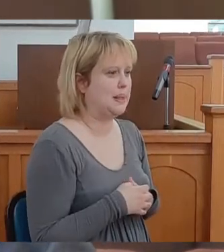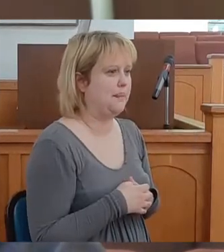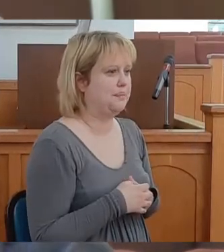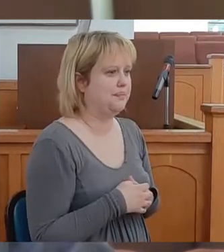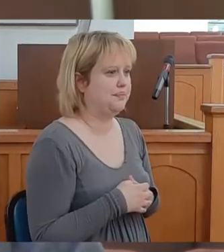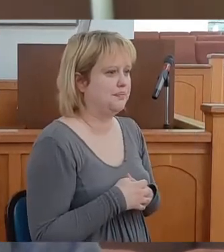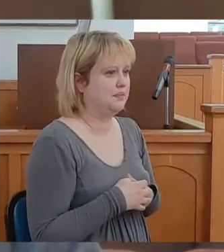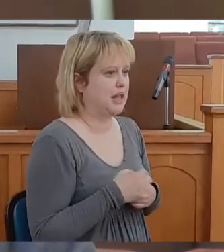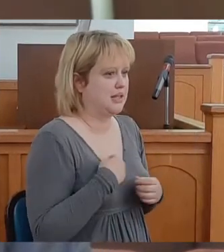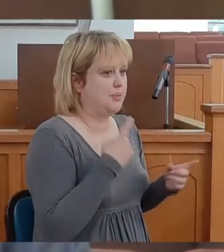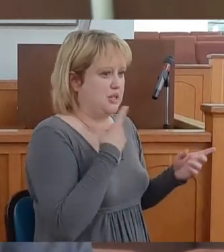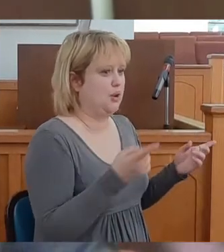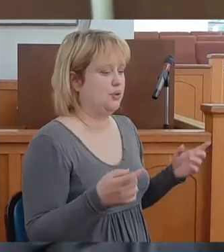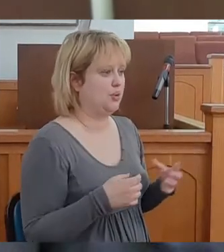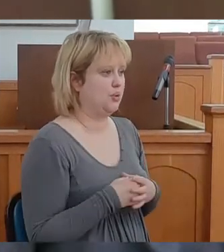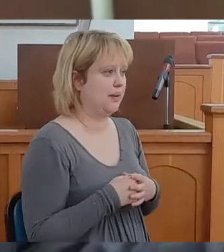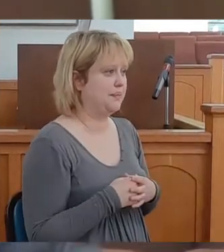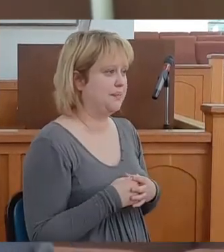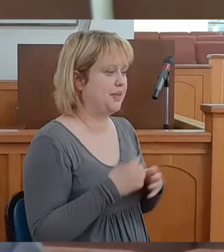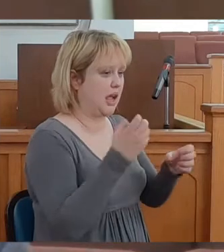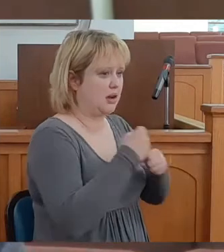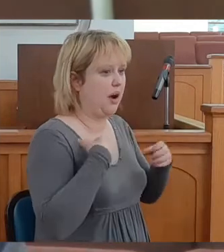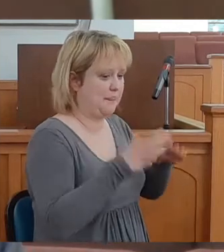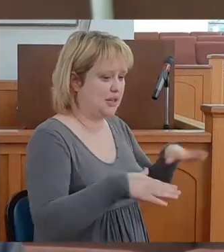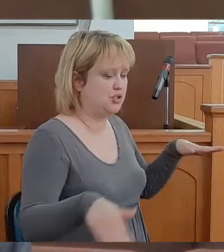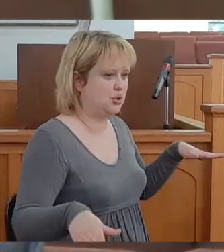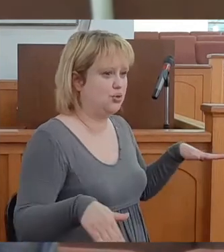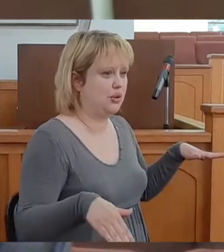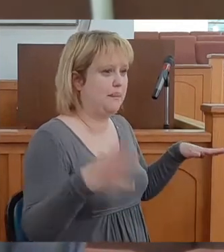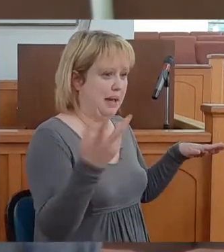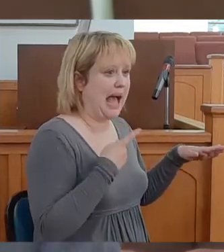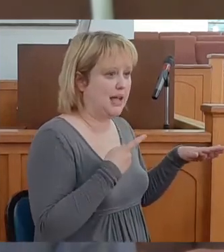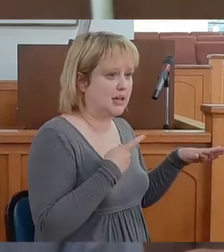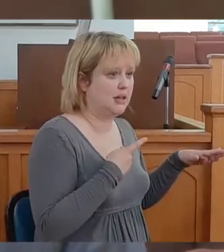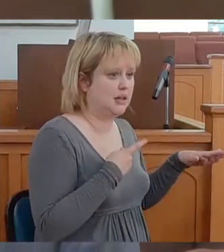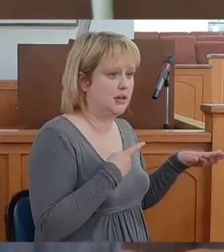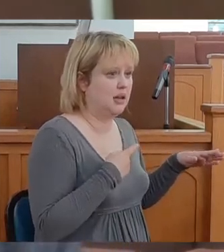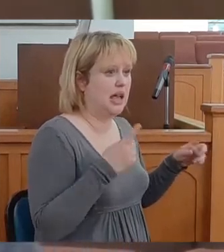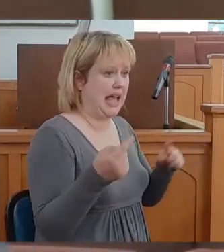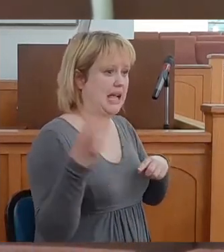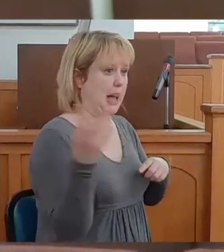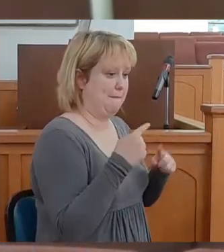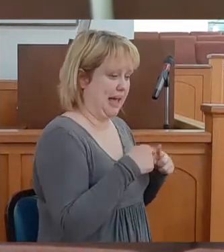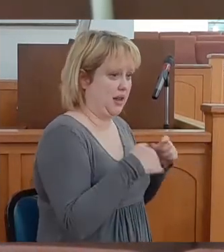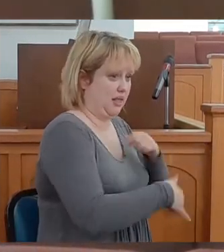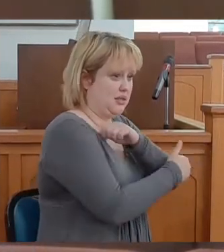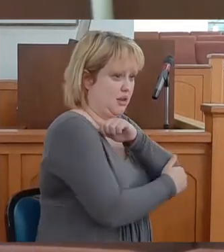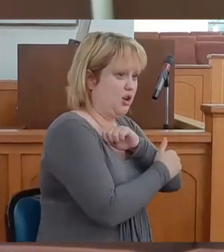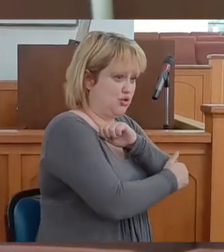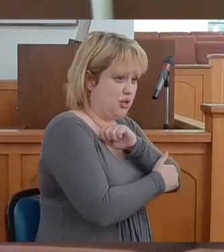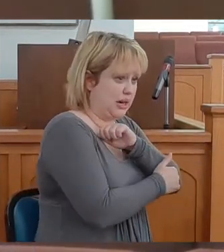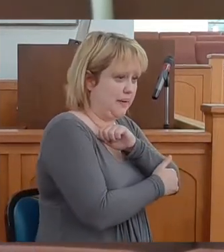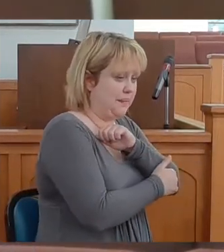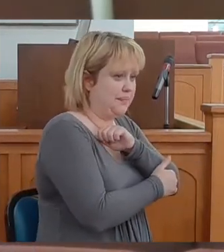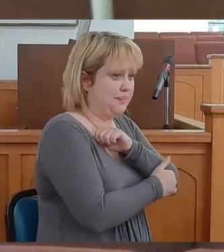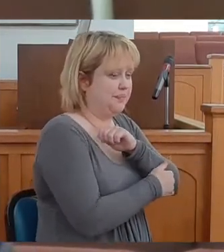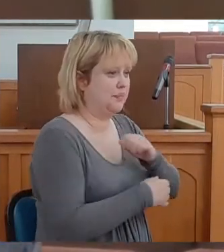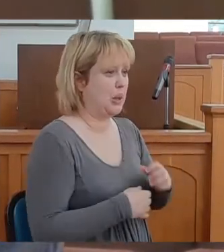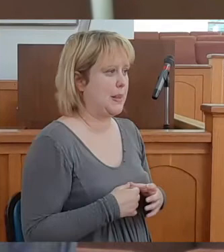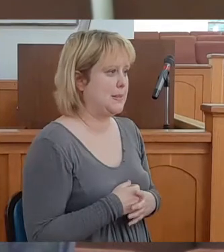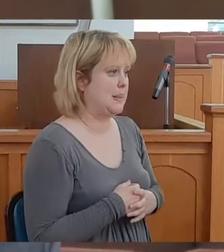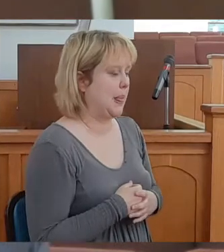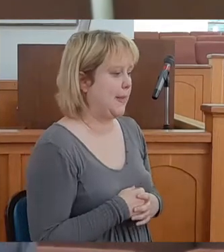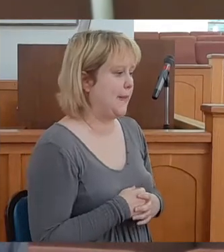I tell you, I got my children back, came back to this country. I tell you,